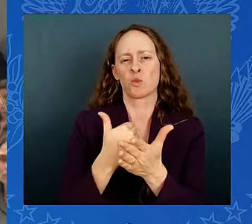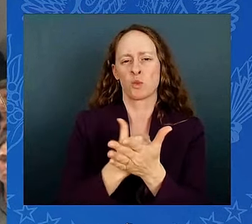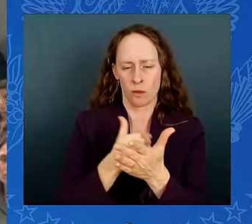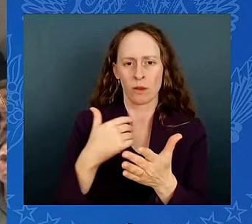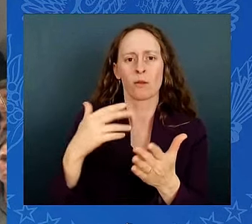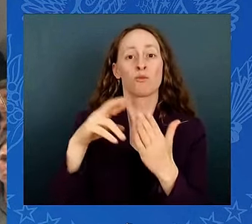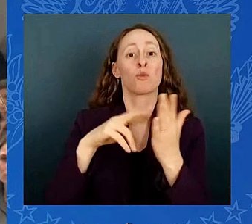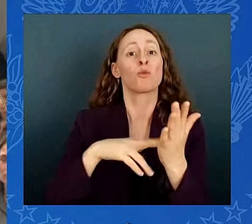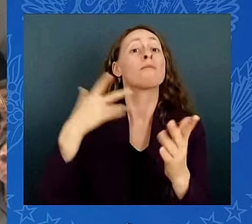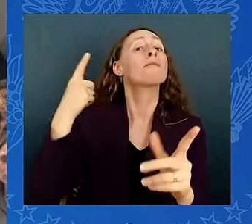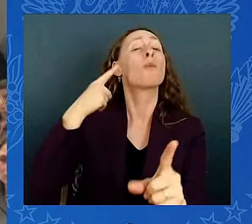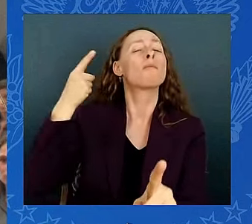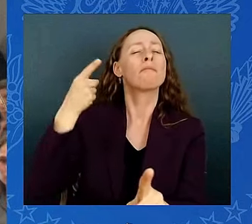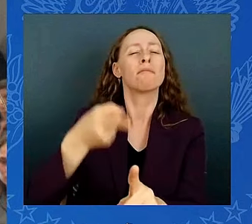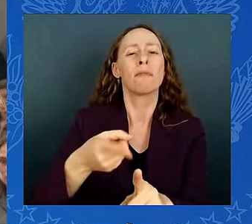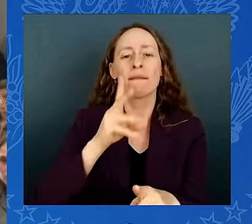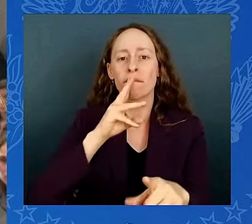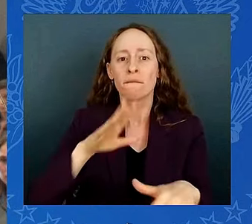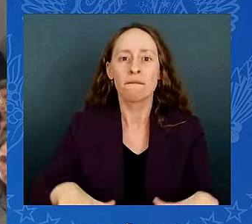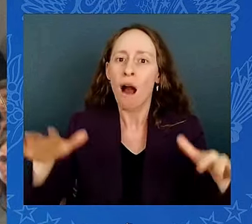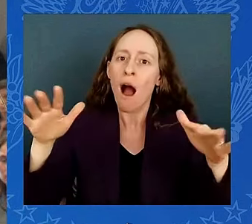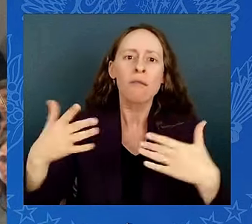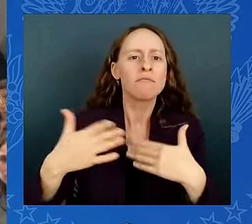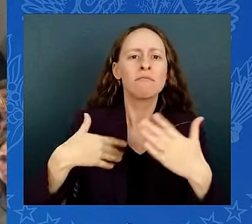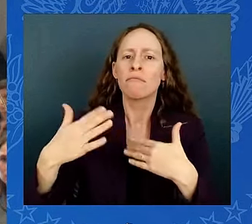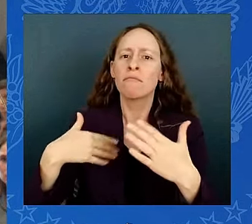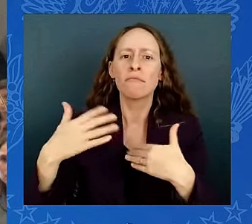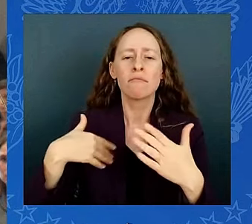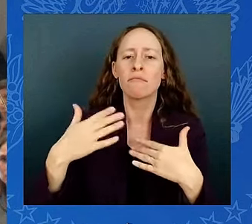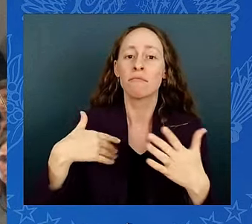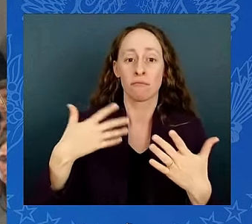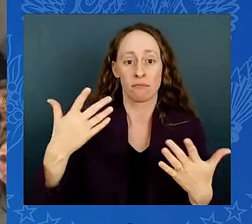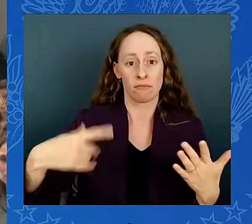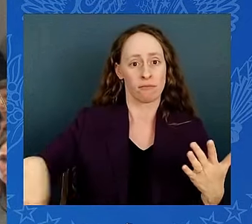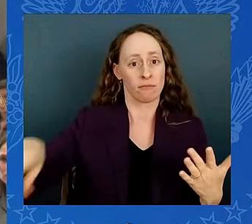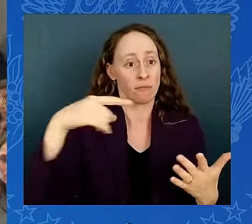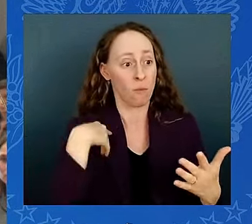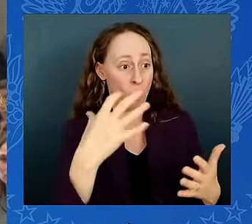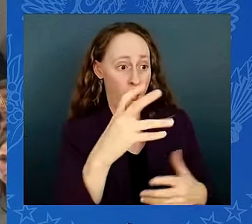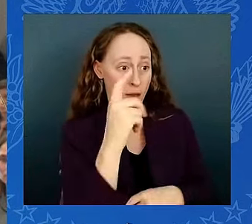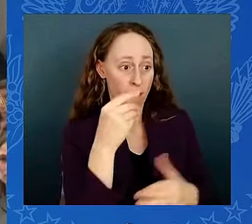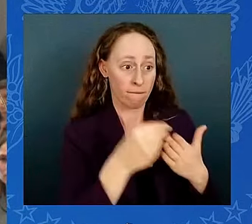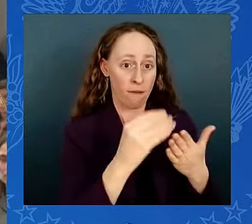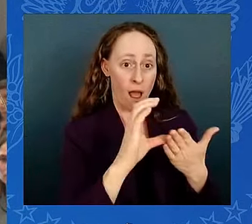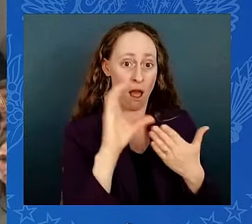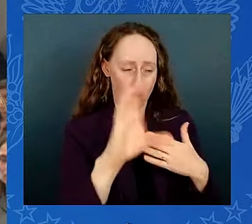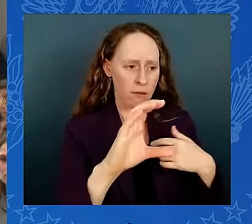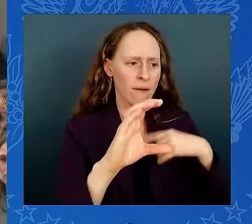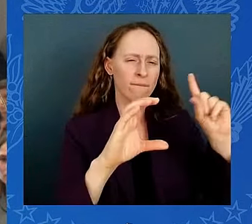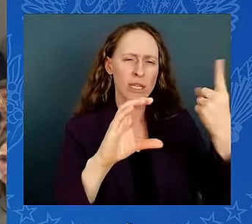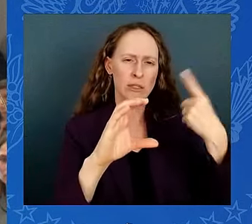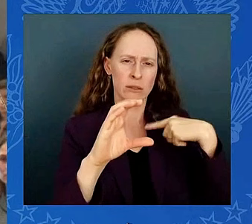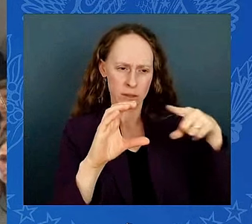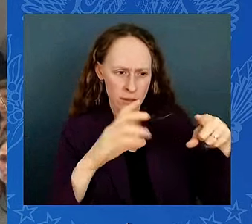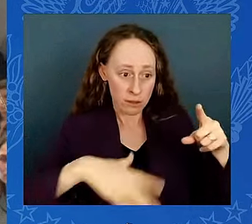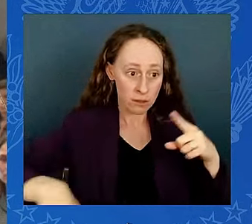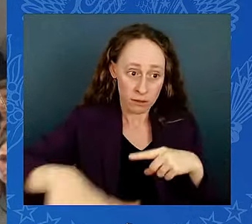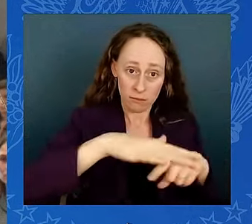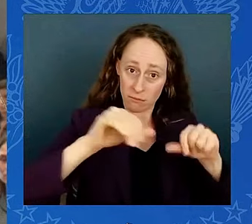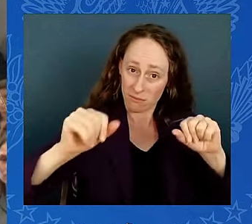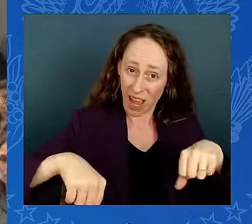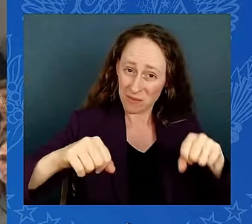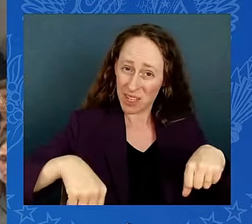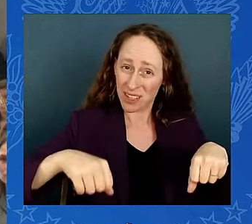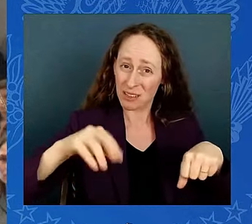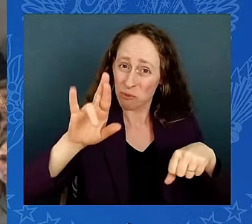for any federally funded construction project. That is, you can look at what caused the damage, what broke down, and what the best way to